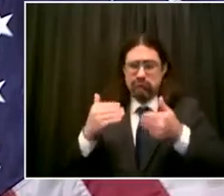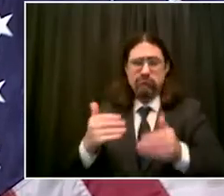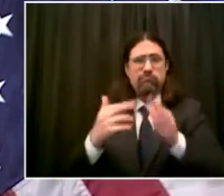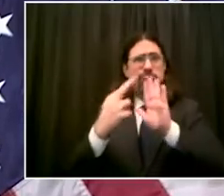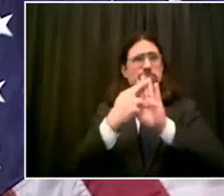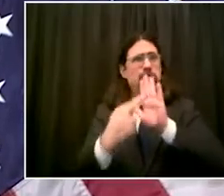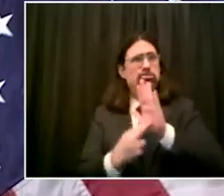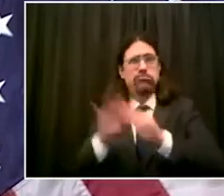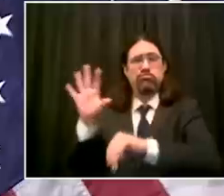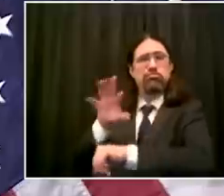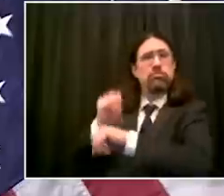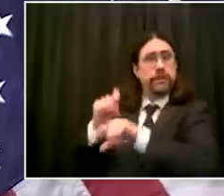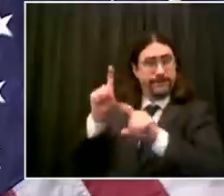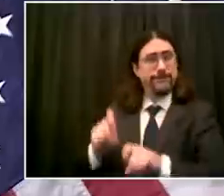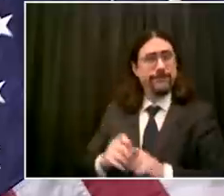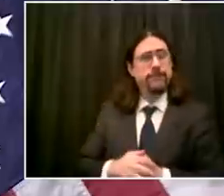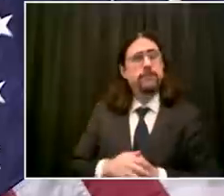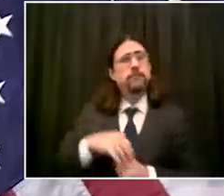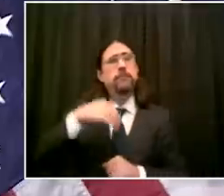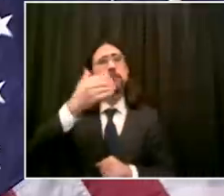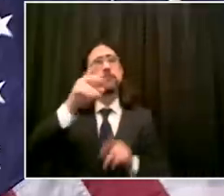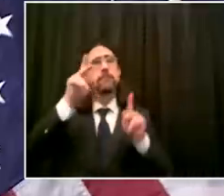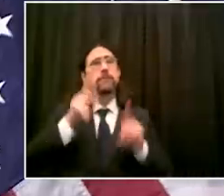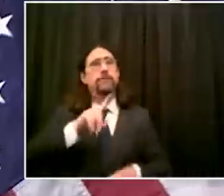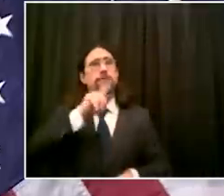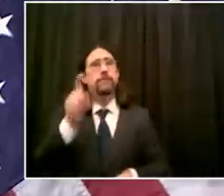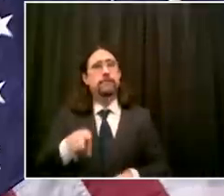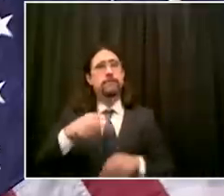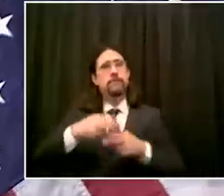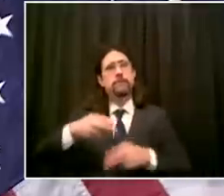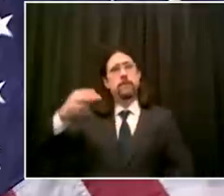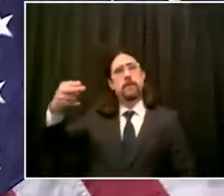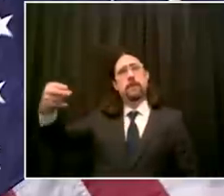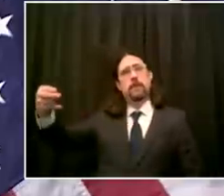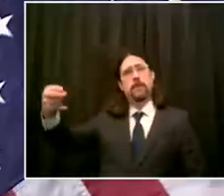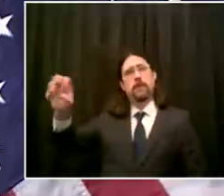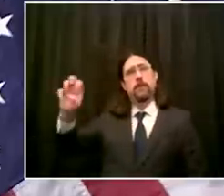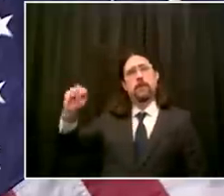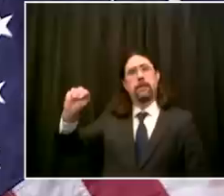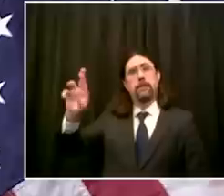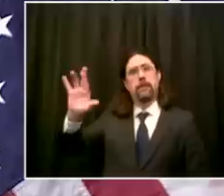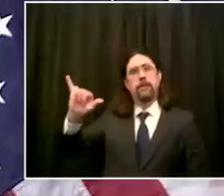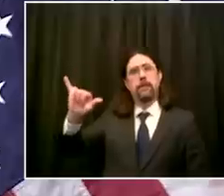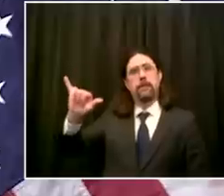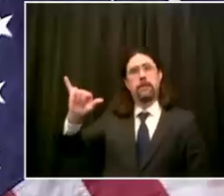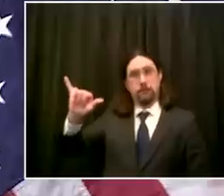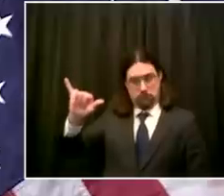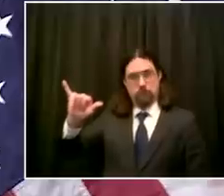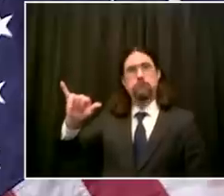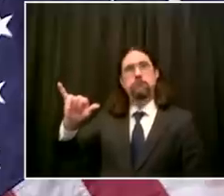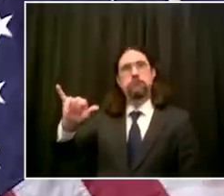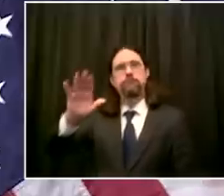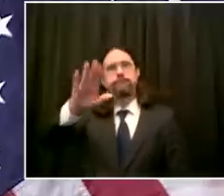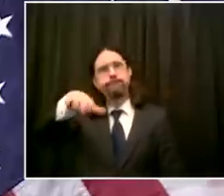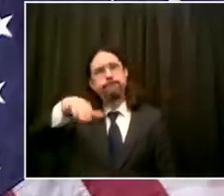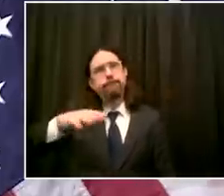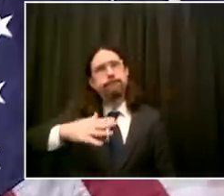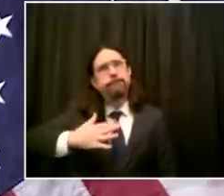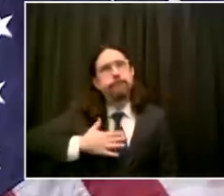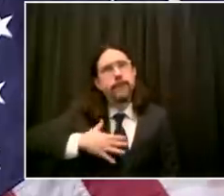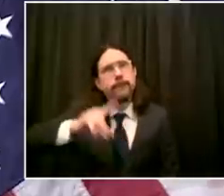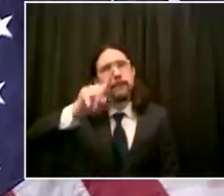compliance with the state's uh metrics i'm looking at the uh